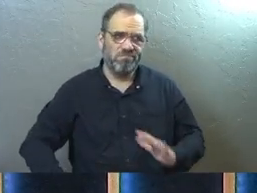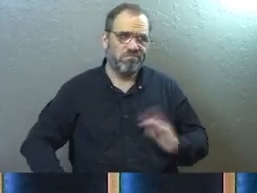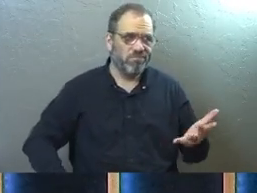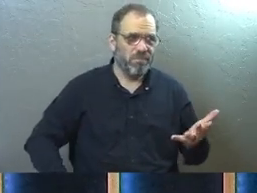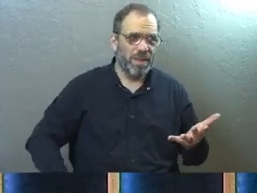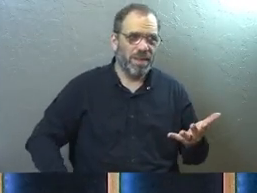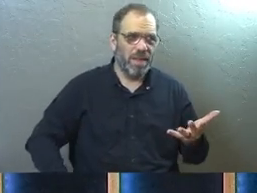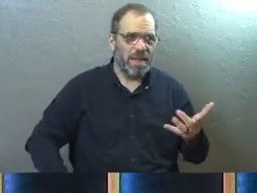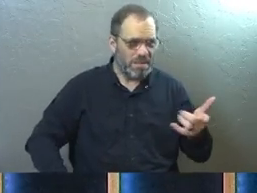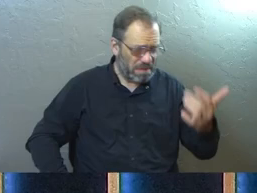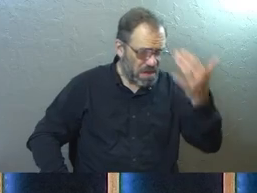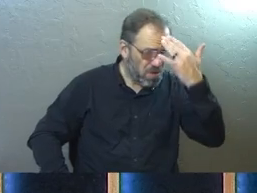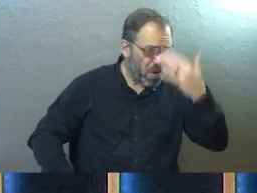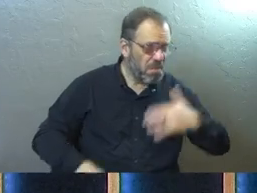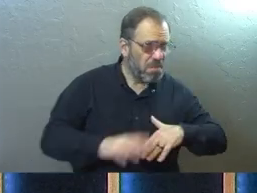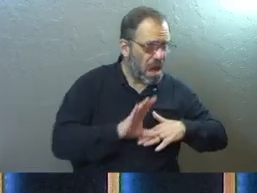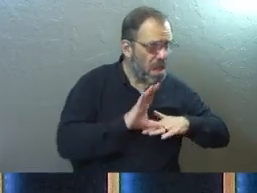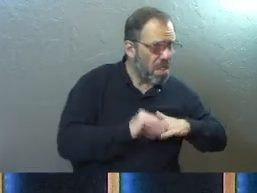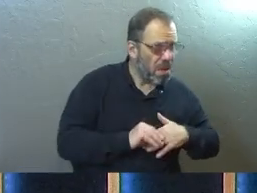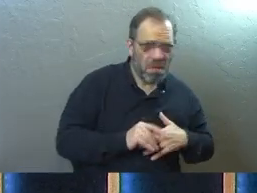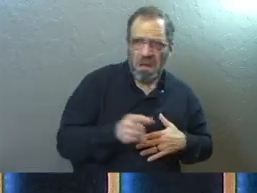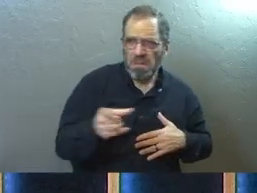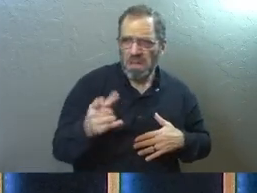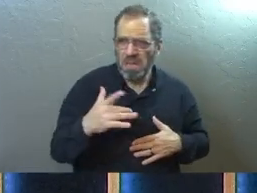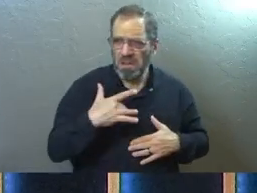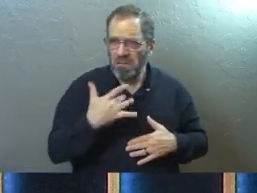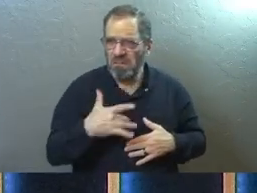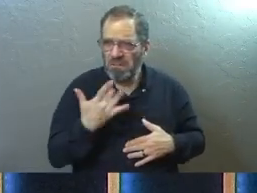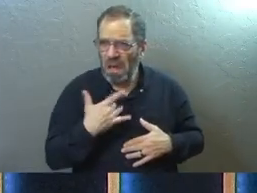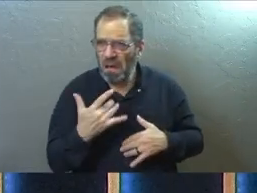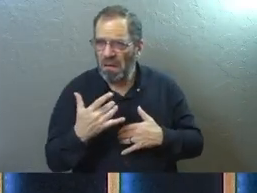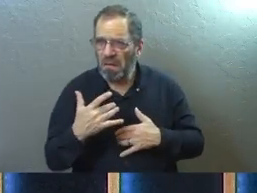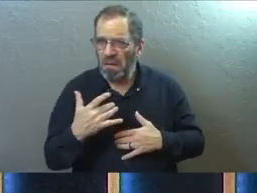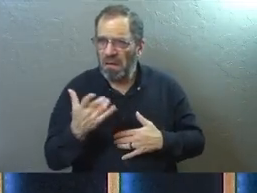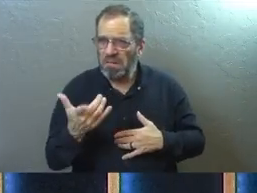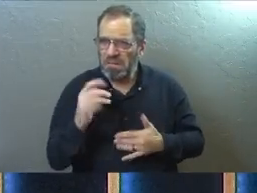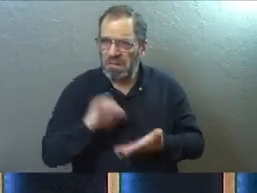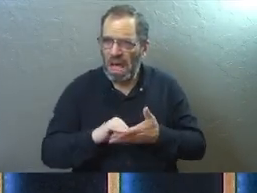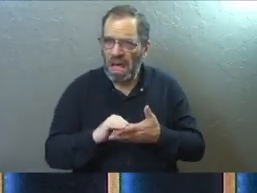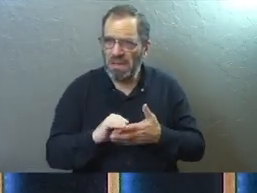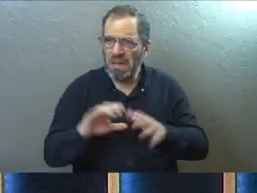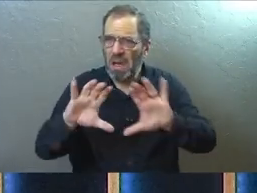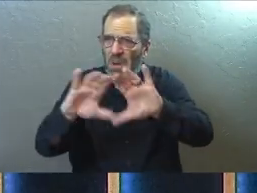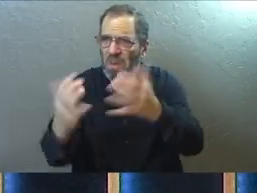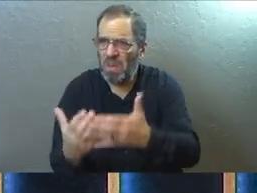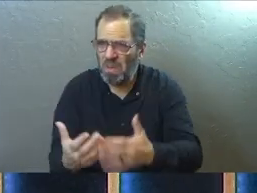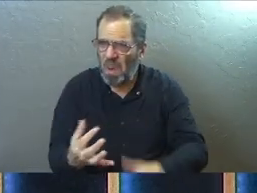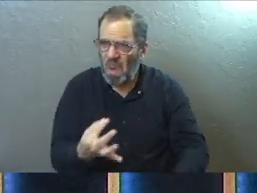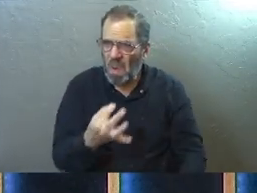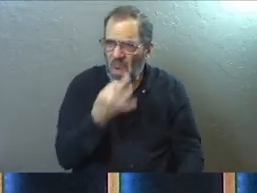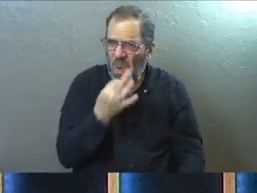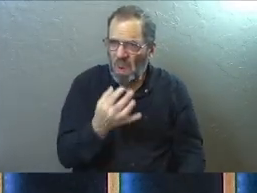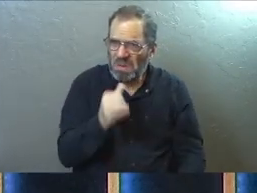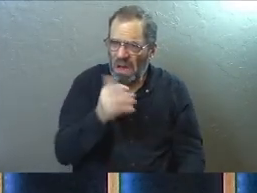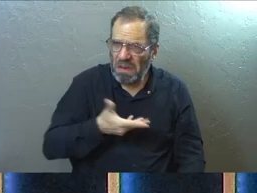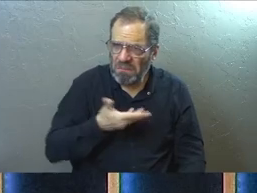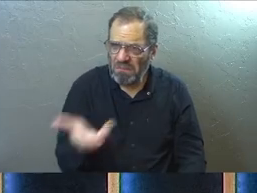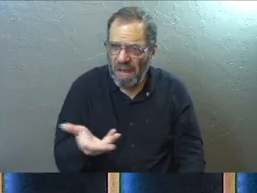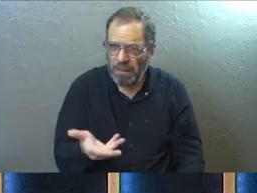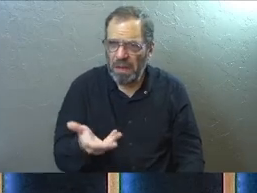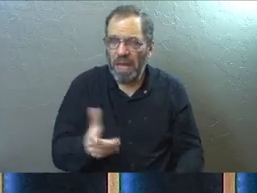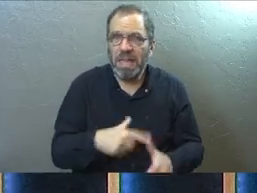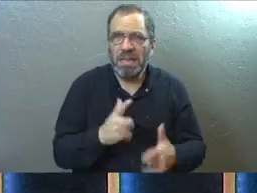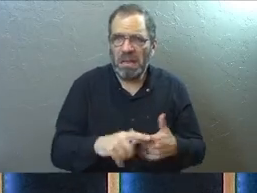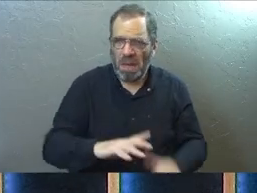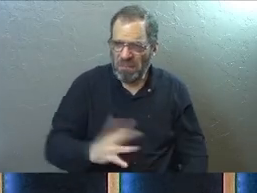And they should know about my low self-esteem and they should have been more sensitive to me. Darn it, that's a click. And how dare they? And, and now